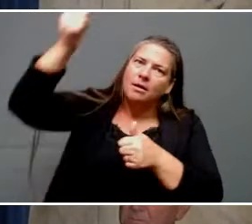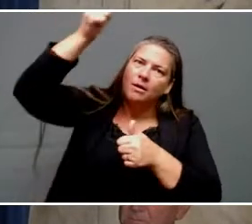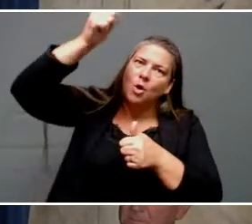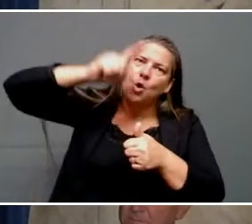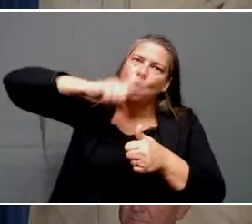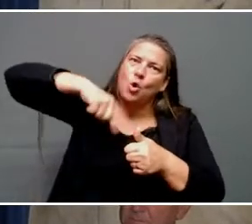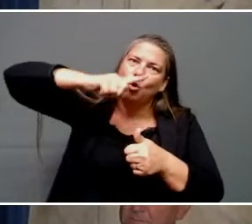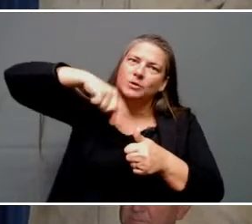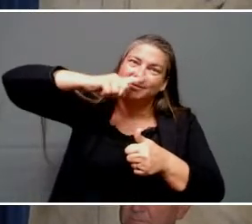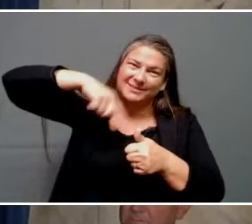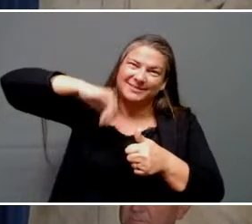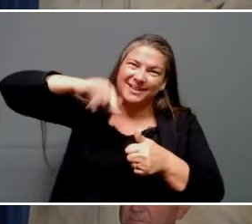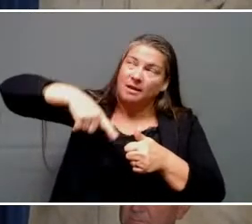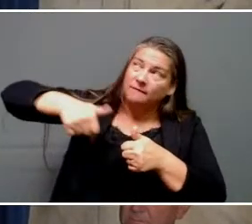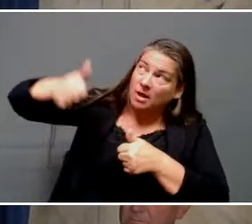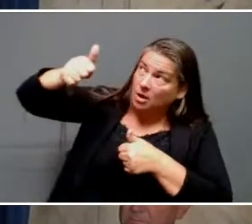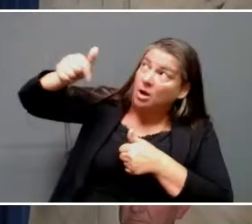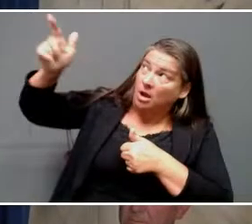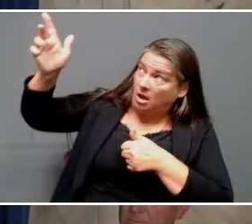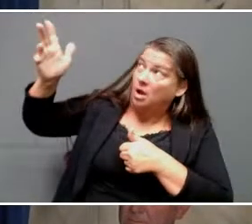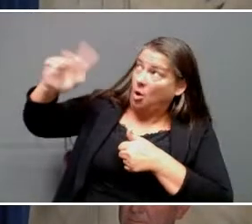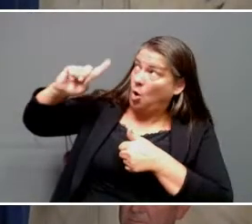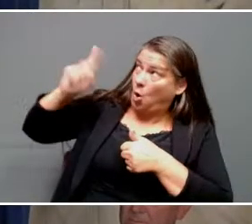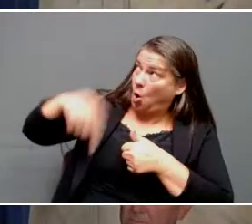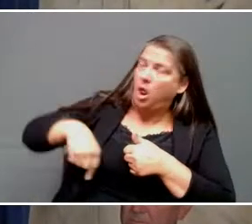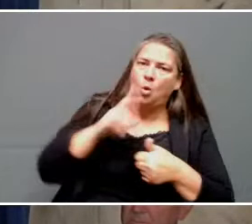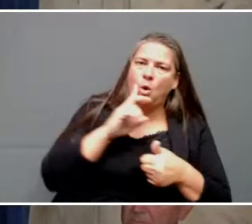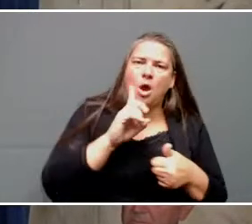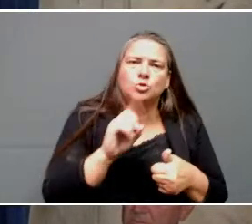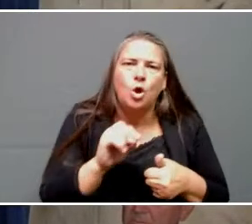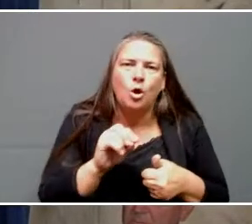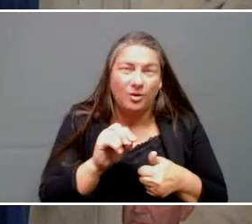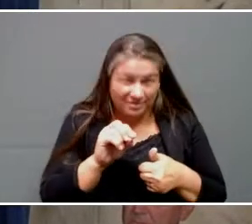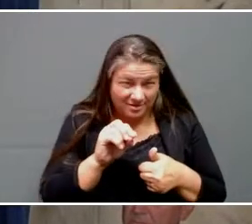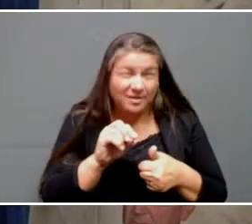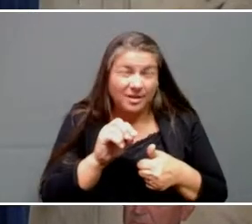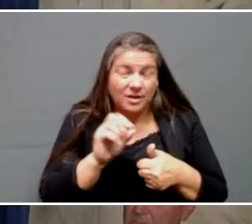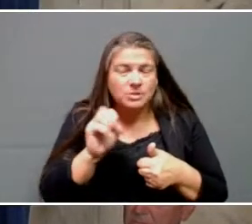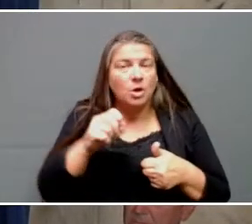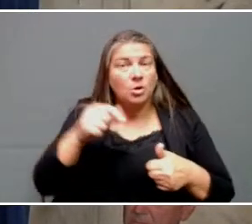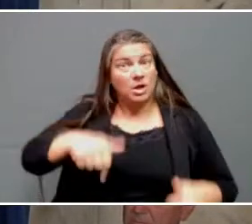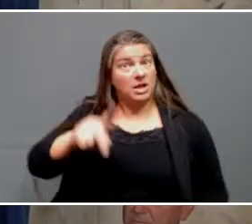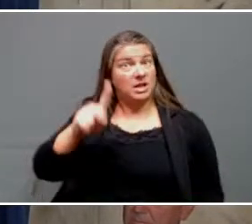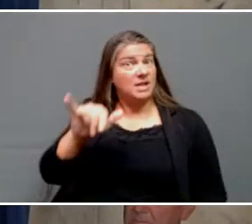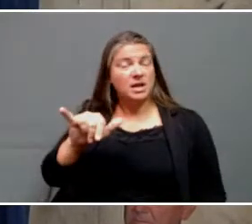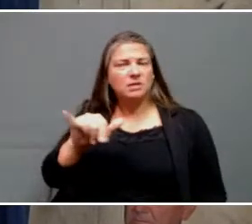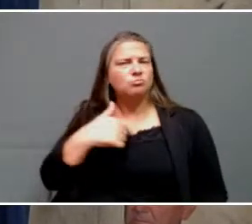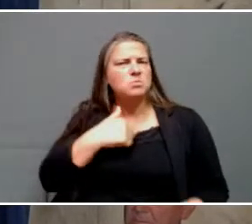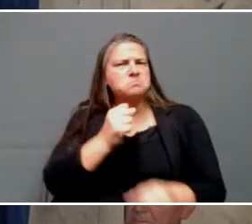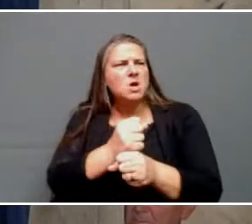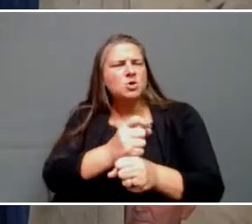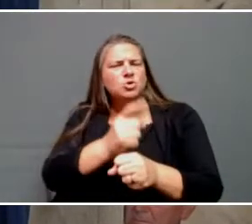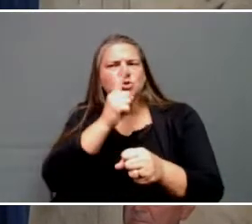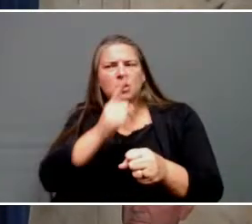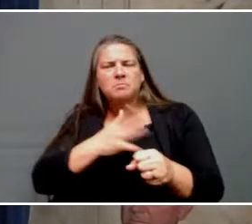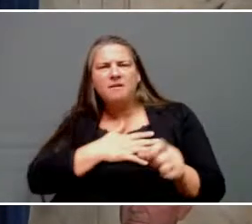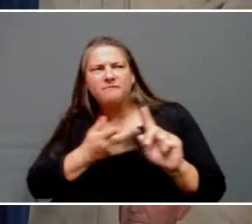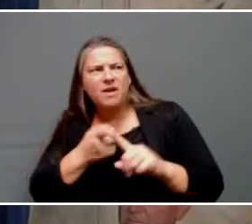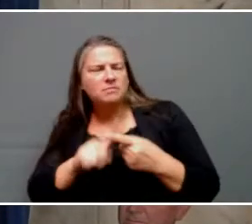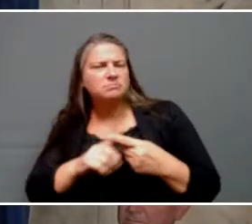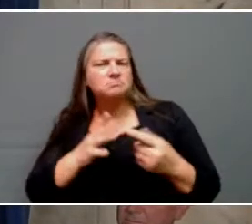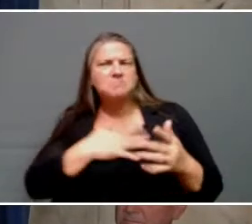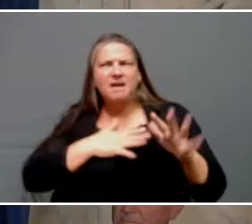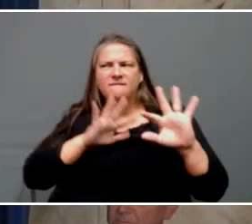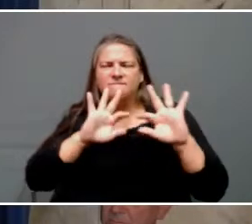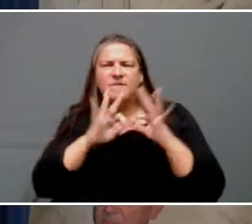happens, something like this happens in the state of Kentucky. You come together to make sure your friends, your neighbors, and your families are taken care of.